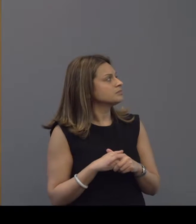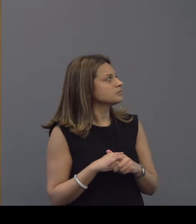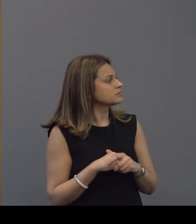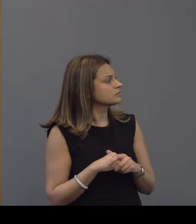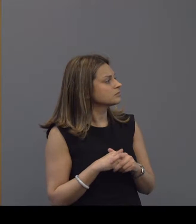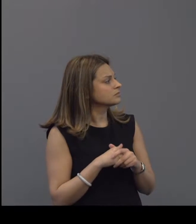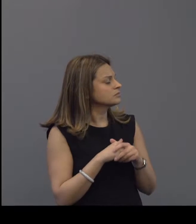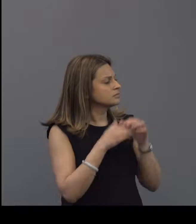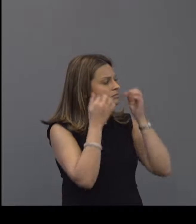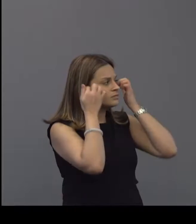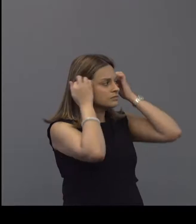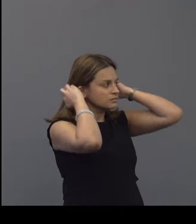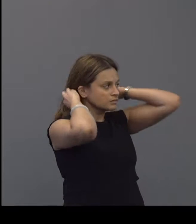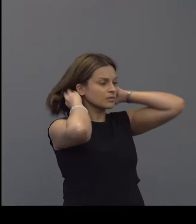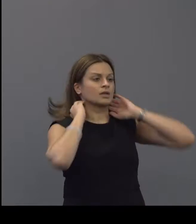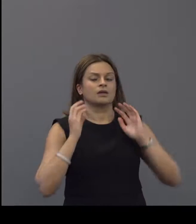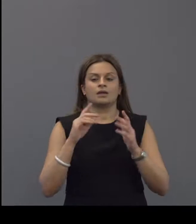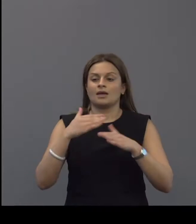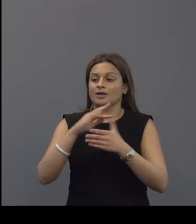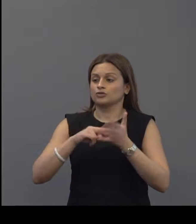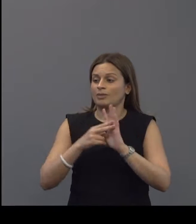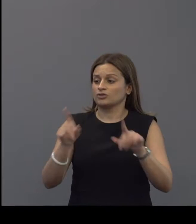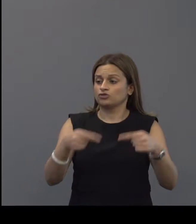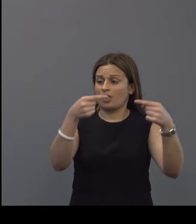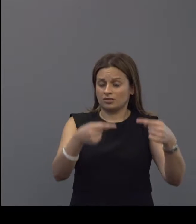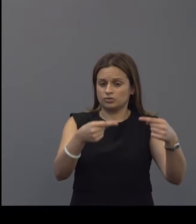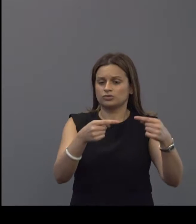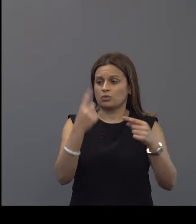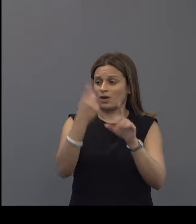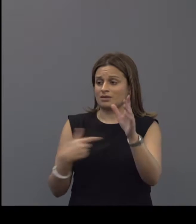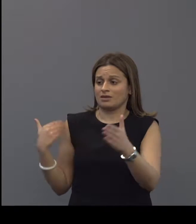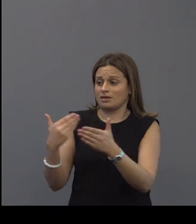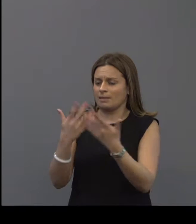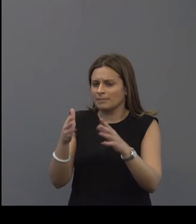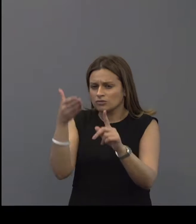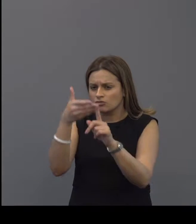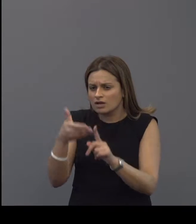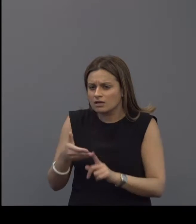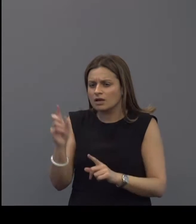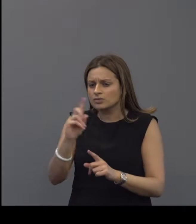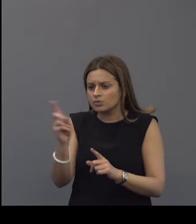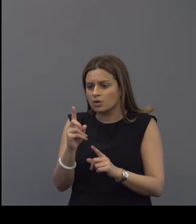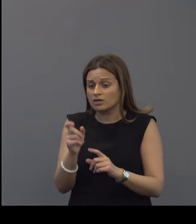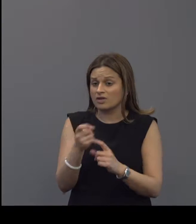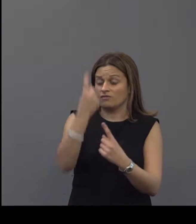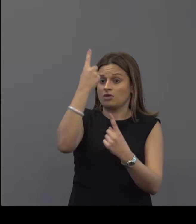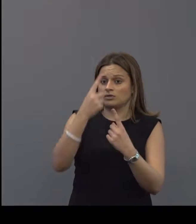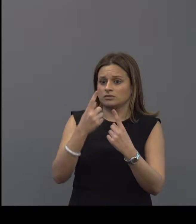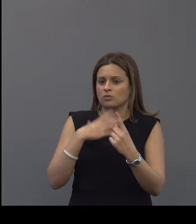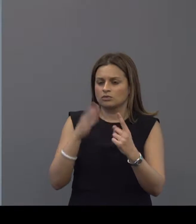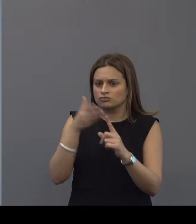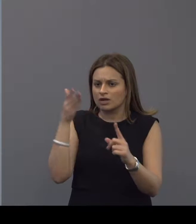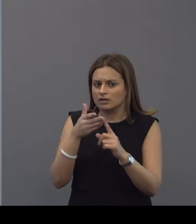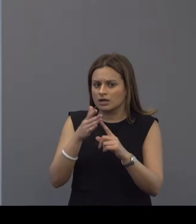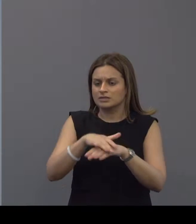so our response to the challenges set up in the action plan on hearing loss over the last year we recognize that one of the first things we wanted to